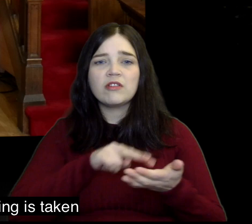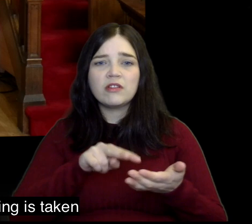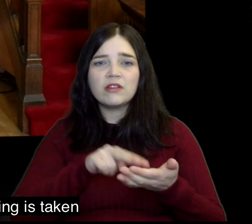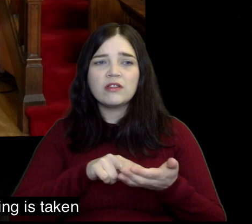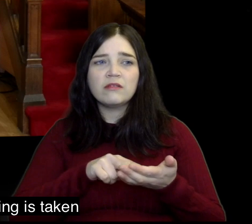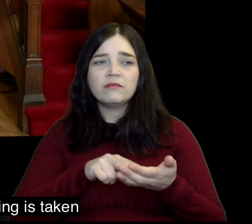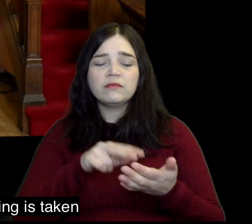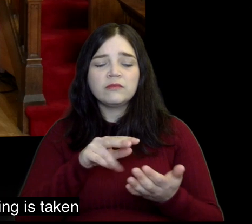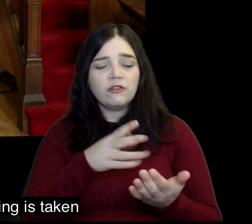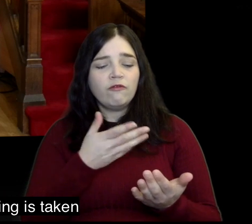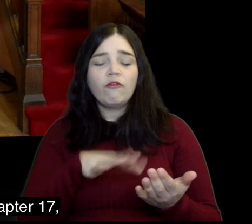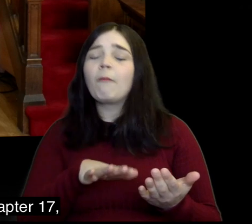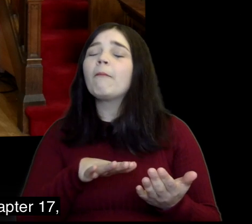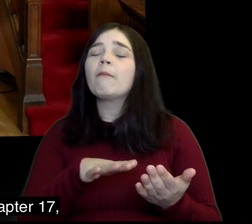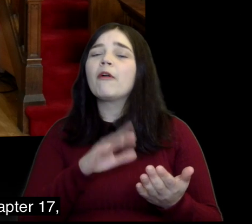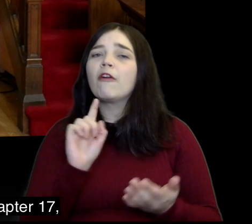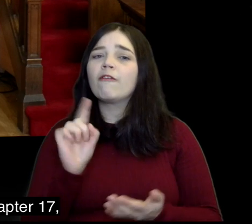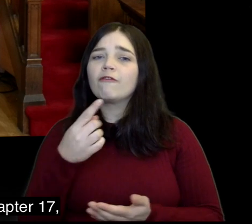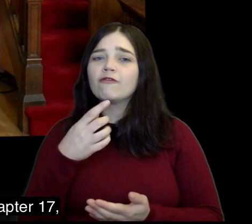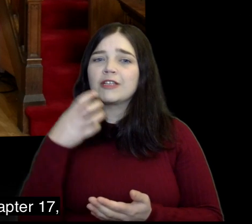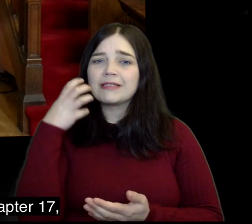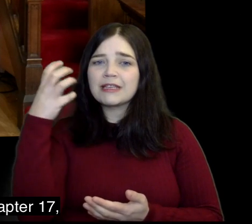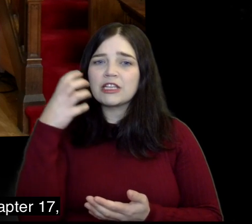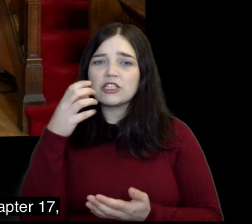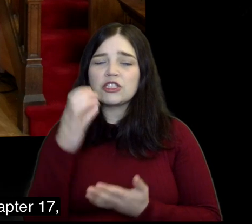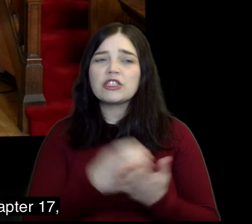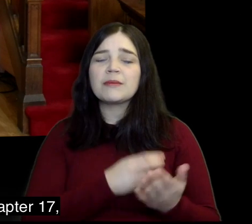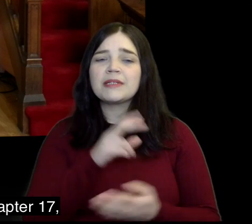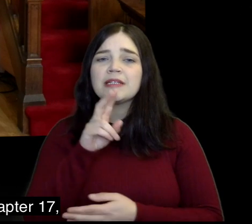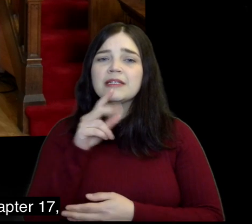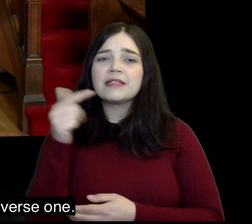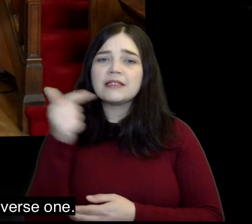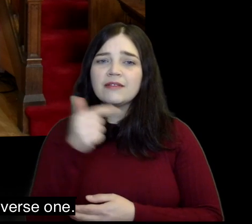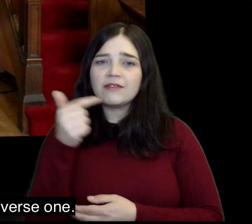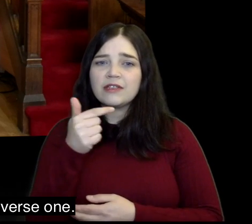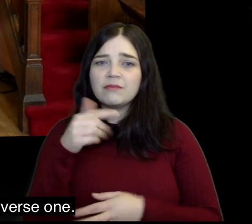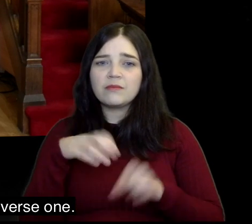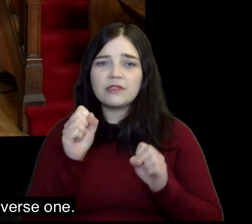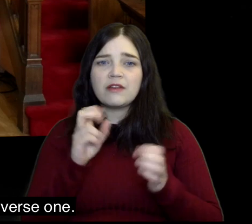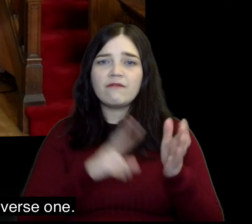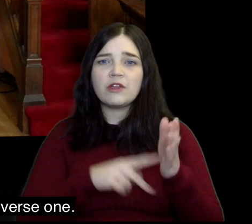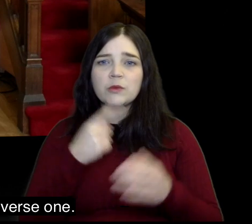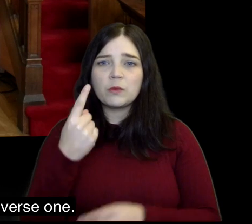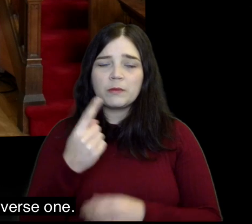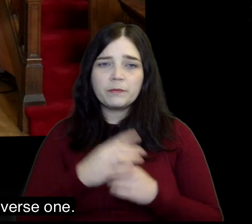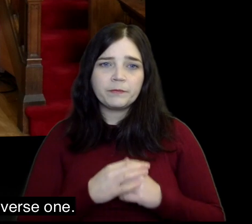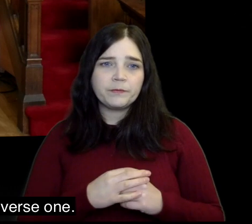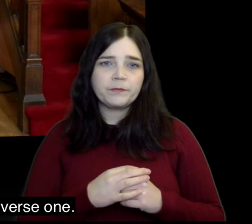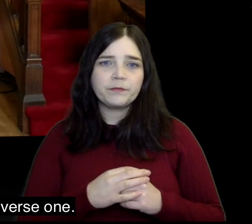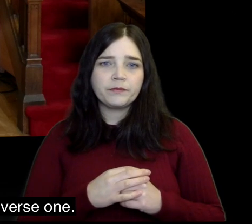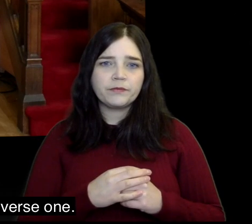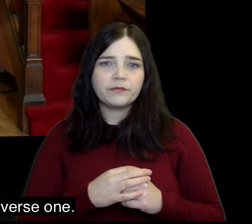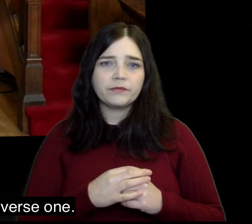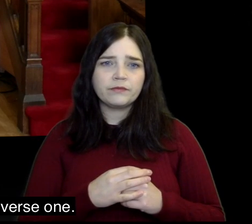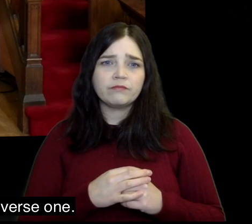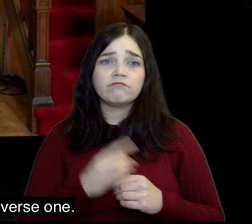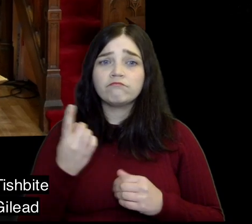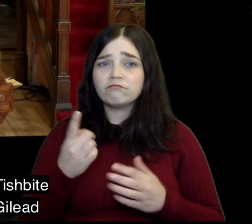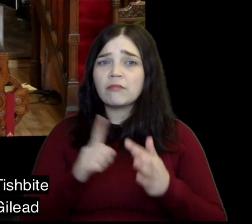This morning's reading is taken from 1 Kings chapter 17 we're starting at verse 1